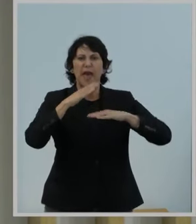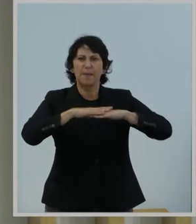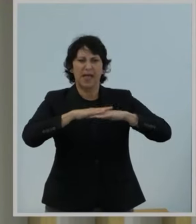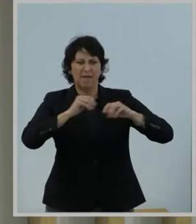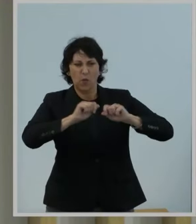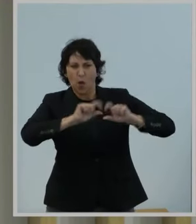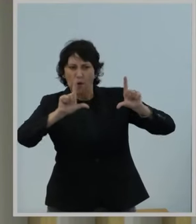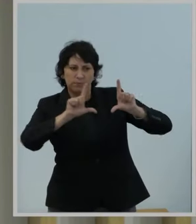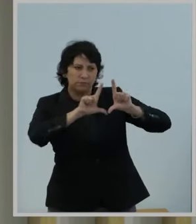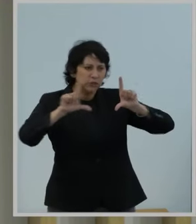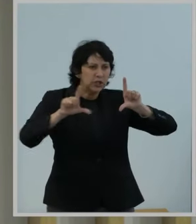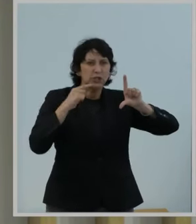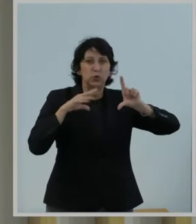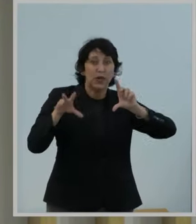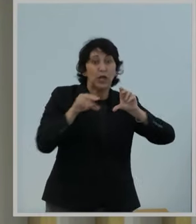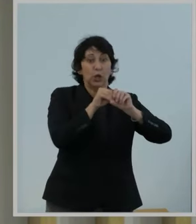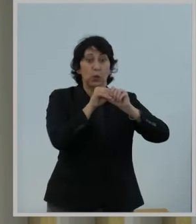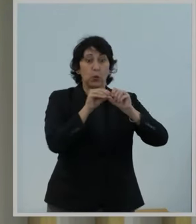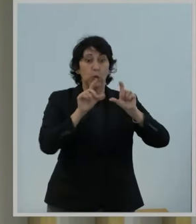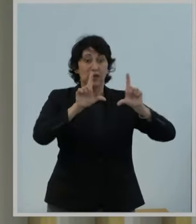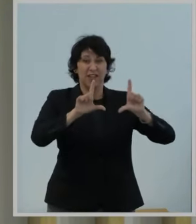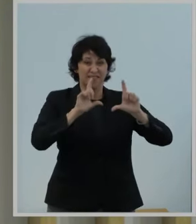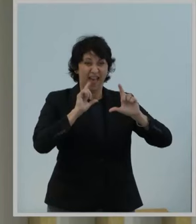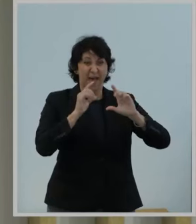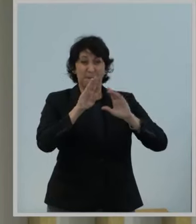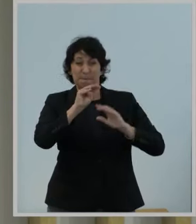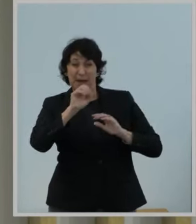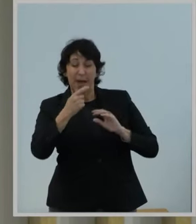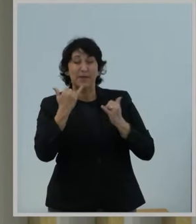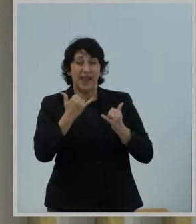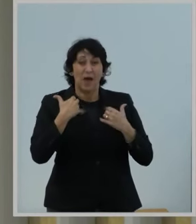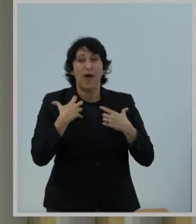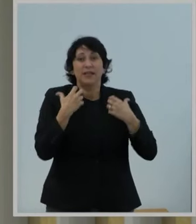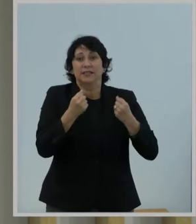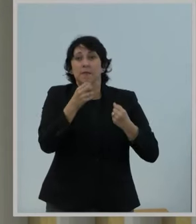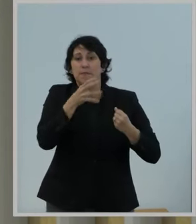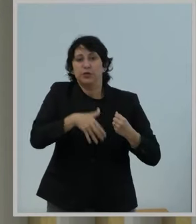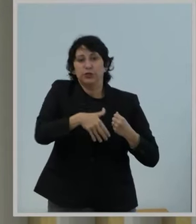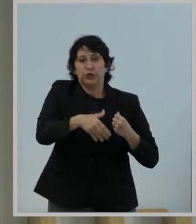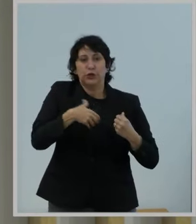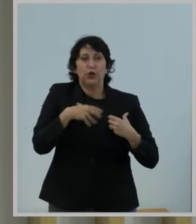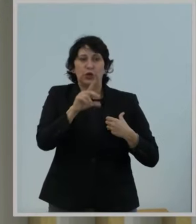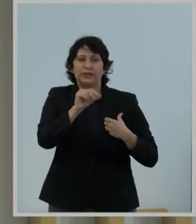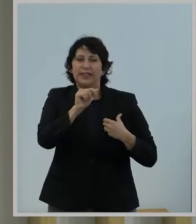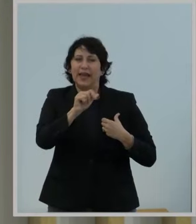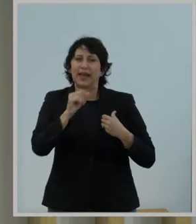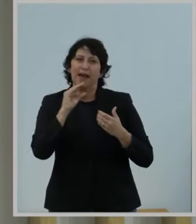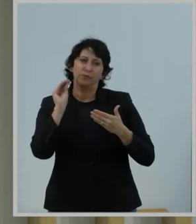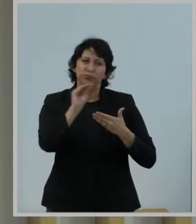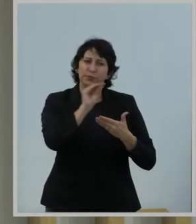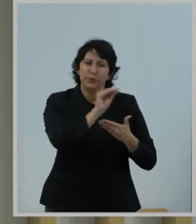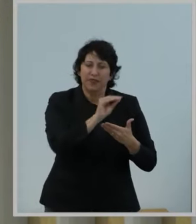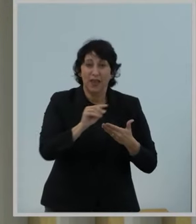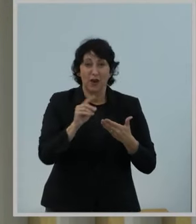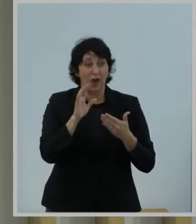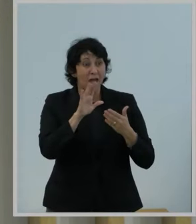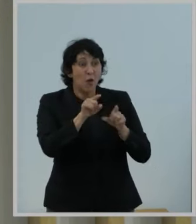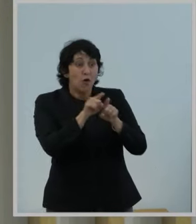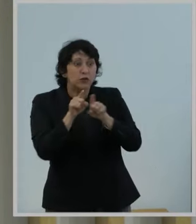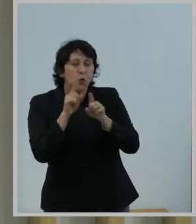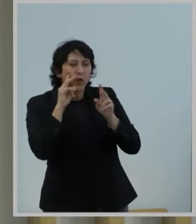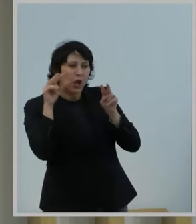maternal health data. Now historically, this platform is focused on how broadband connectivity impacts chronic diseases